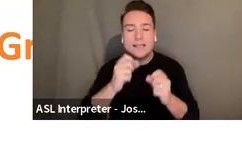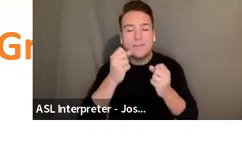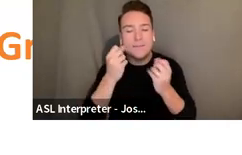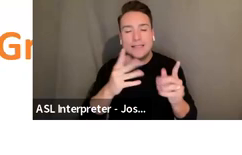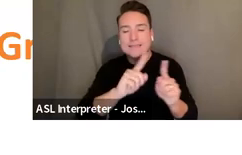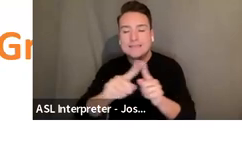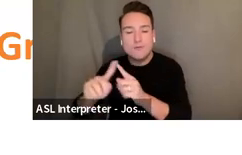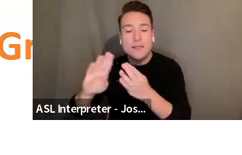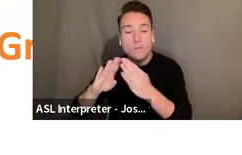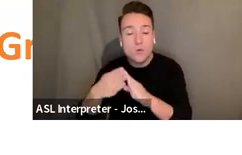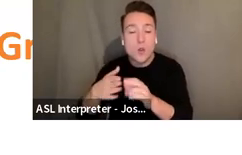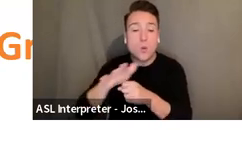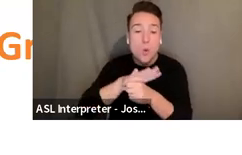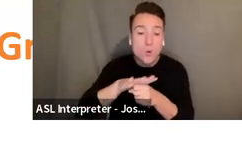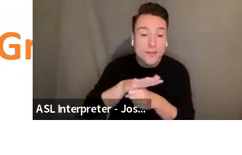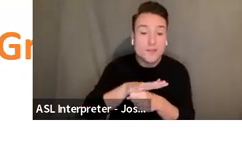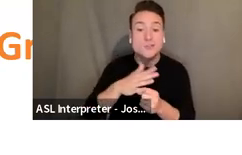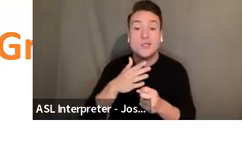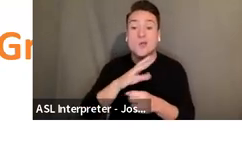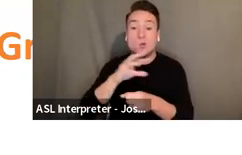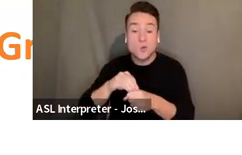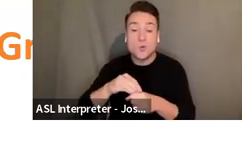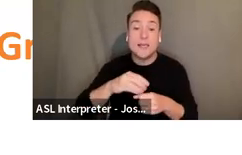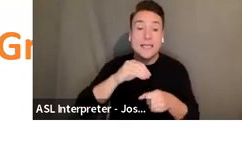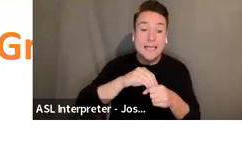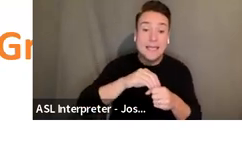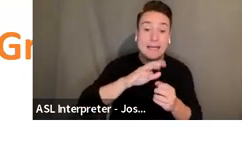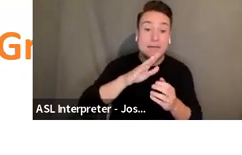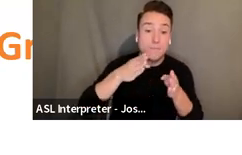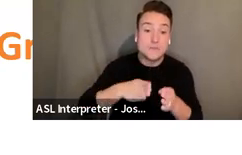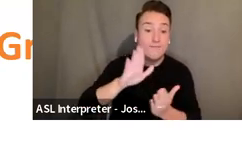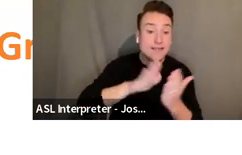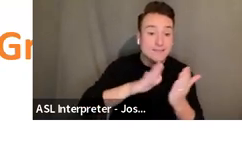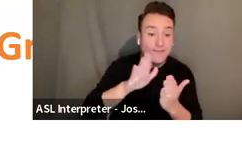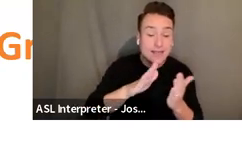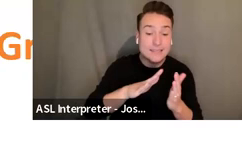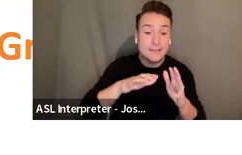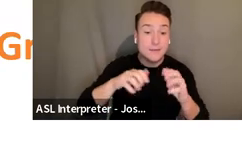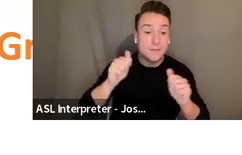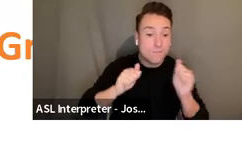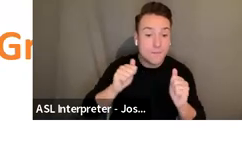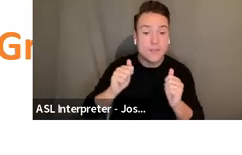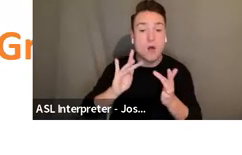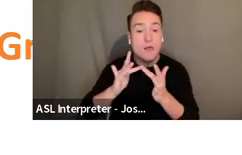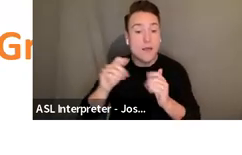including in-person performance virtual performance or hybrid modalities.